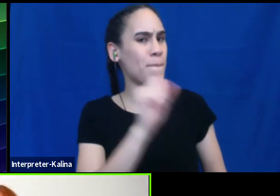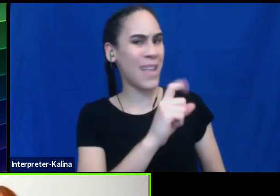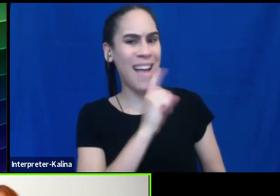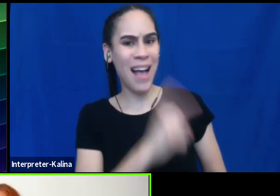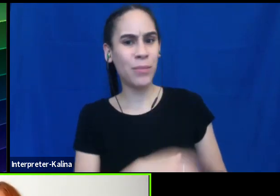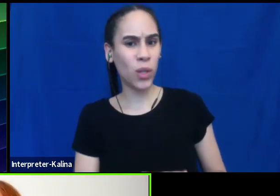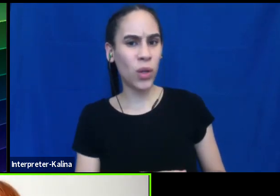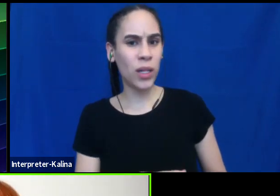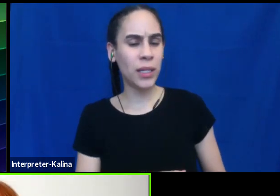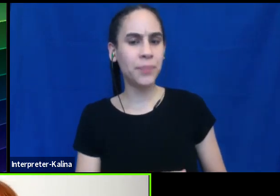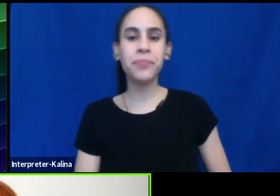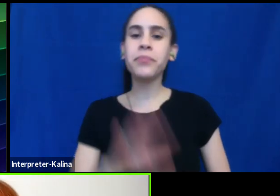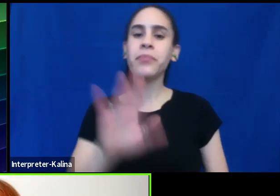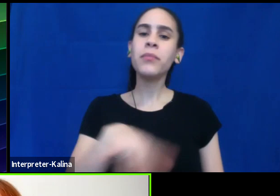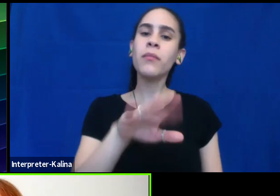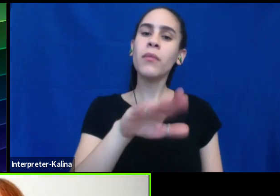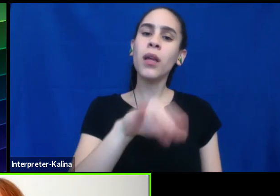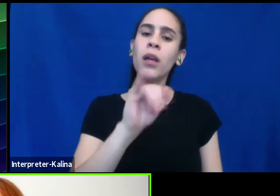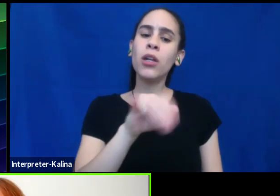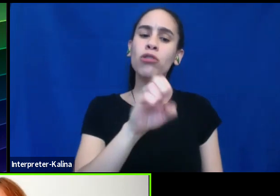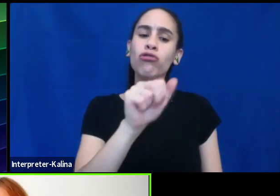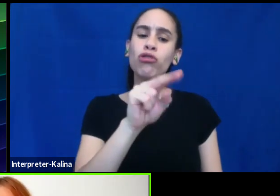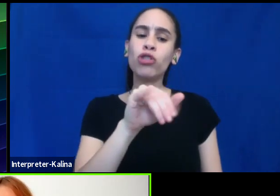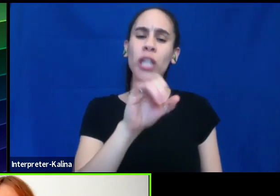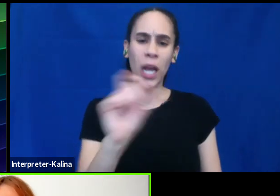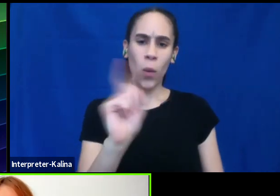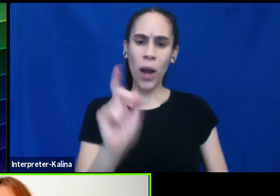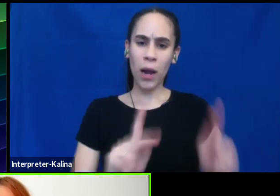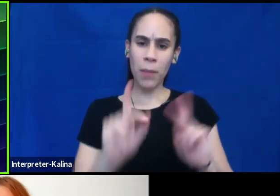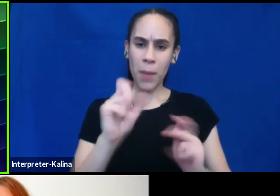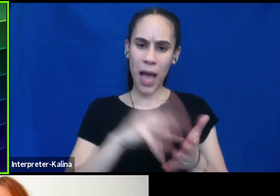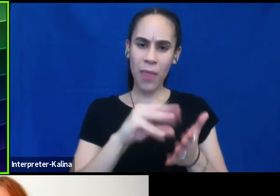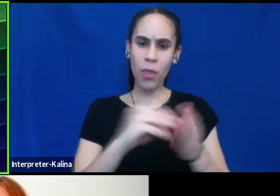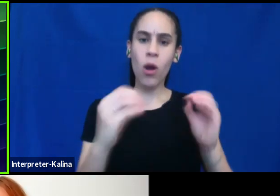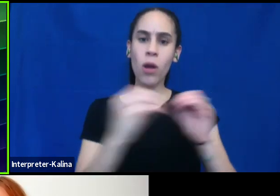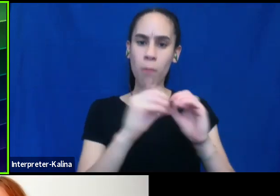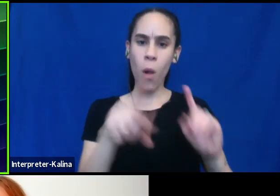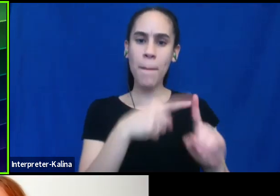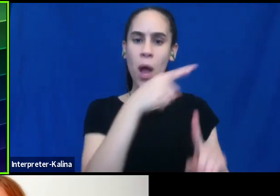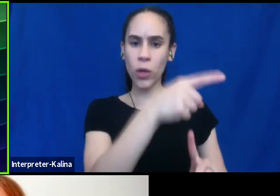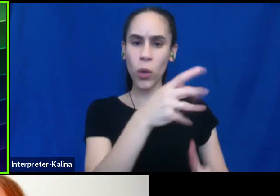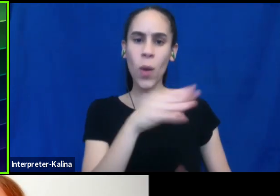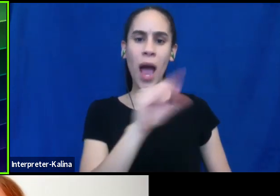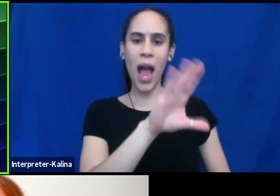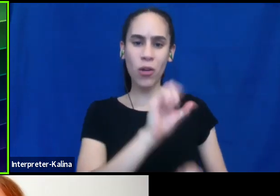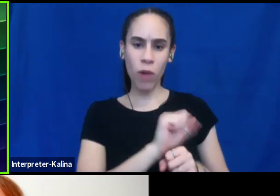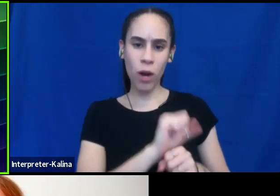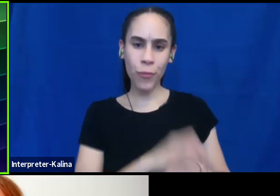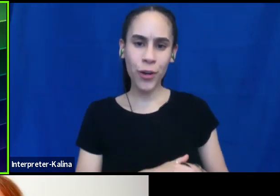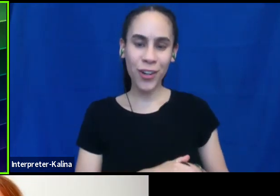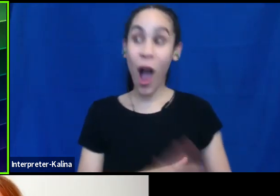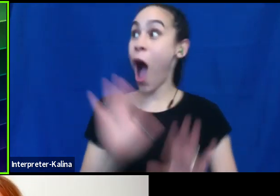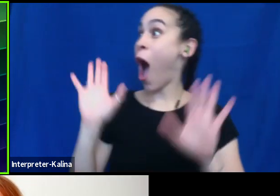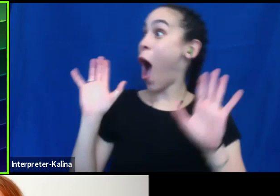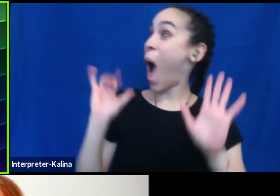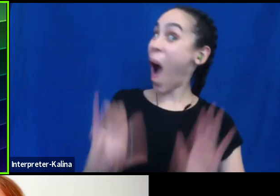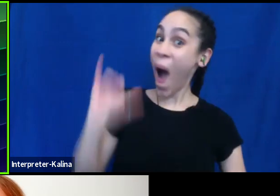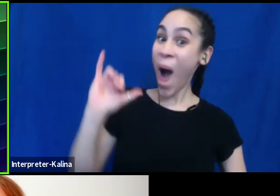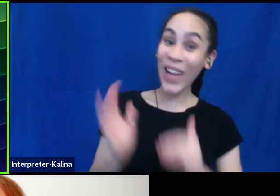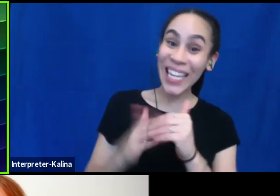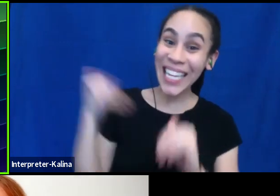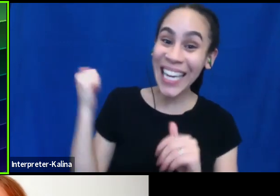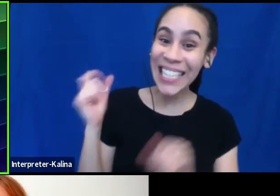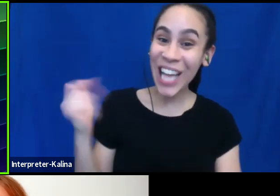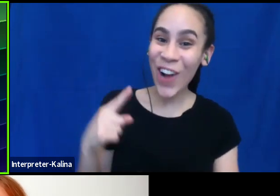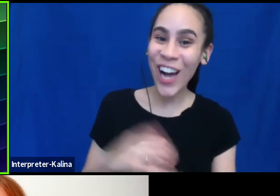Jeannie, where can people learn more about you and your work? Oh, that's an easy question. Um, I